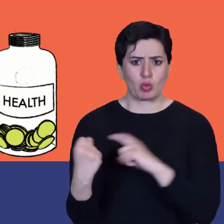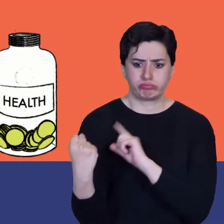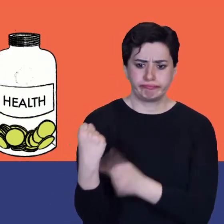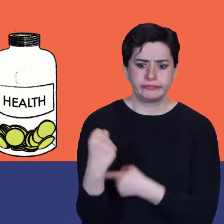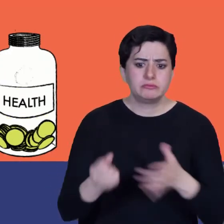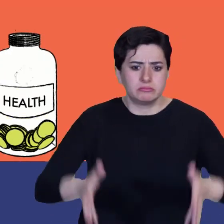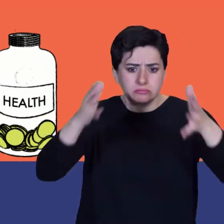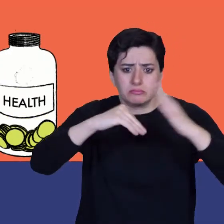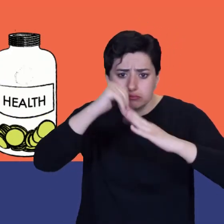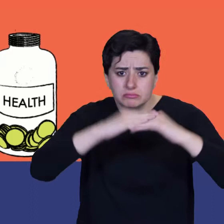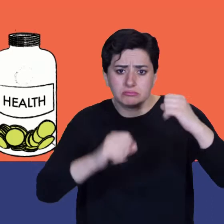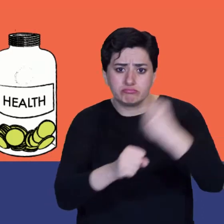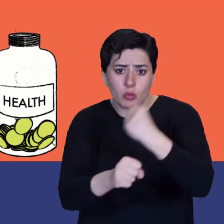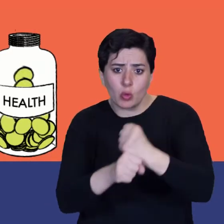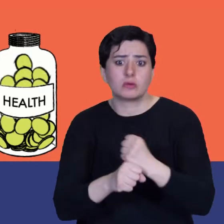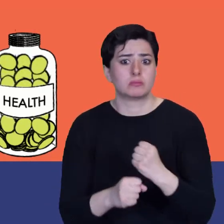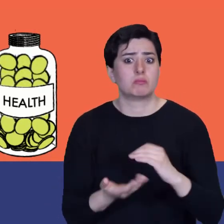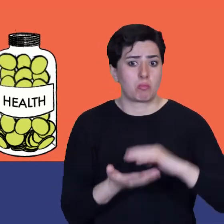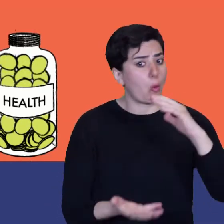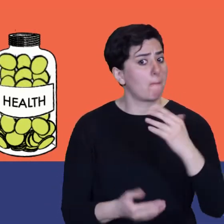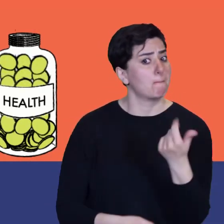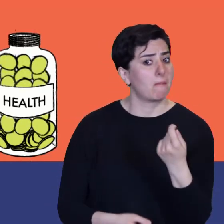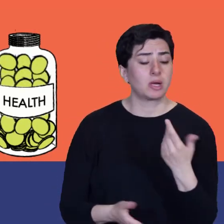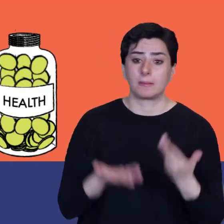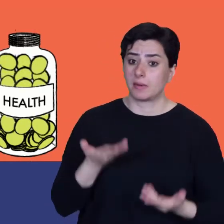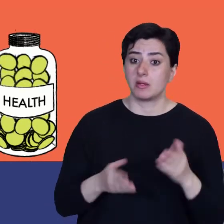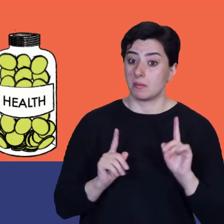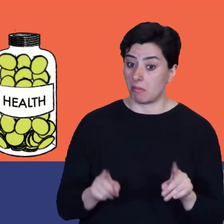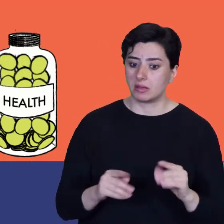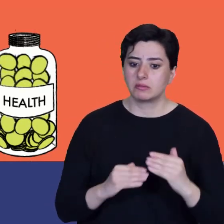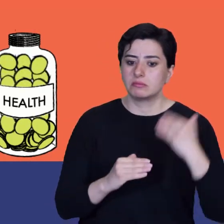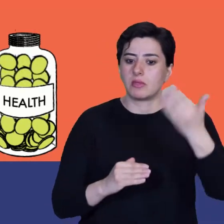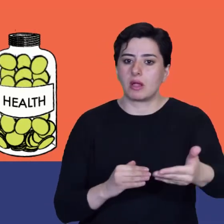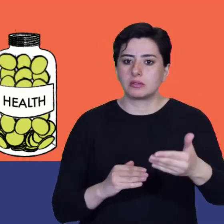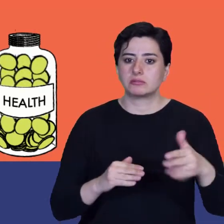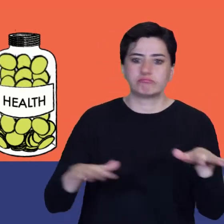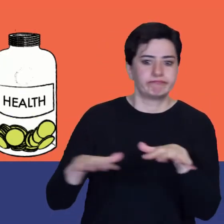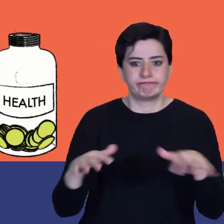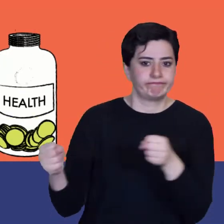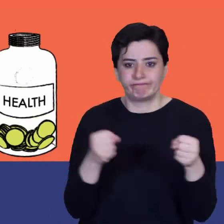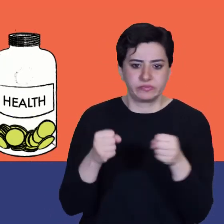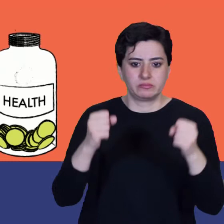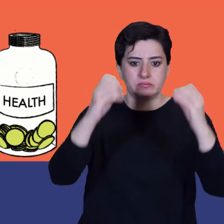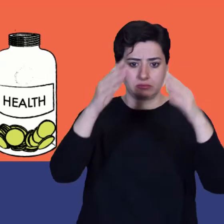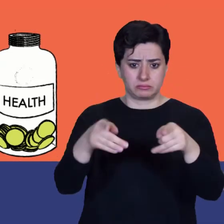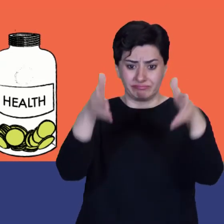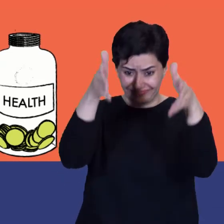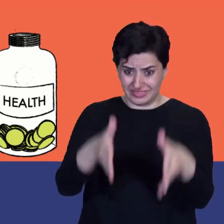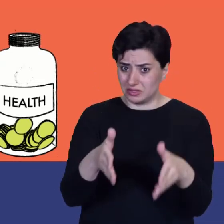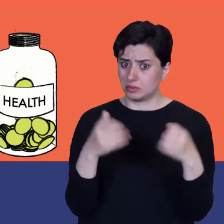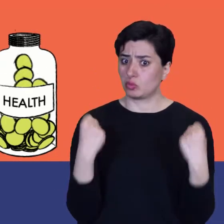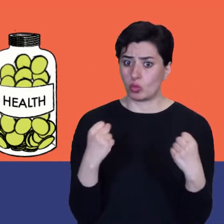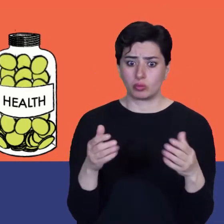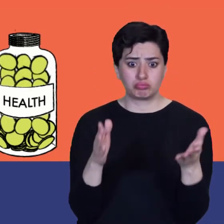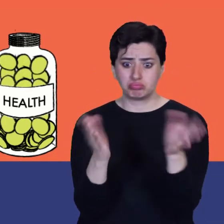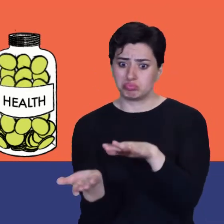from really good, strong material. However, when an earthquake strikes, the strong school will be okay. So you